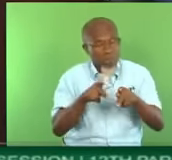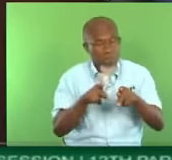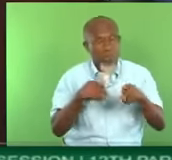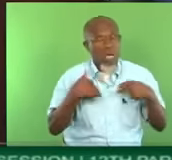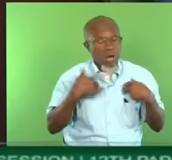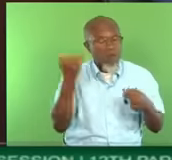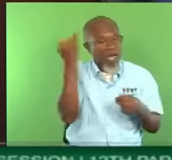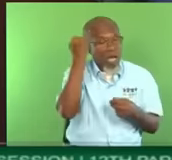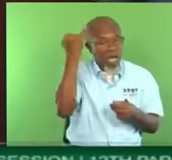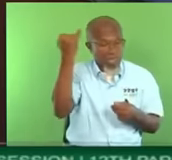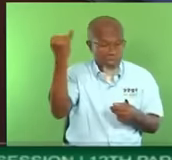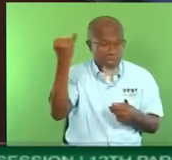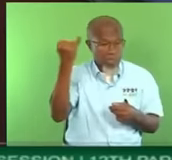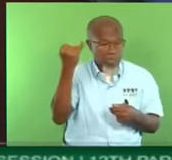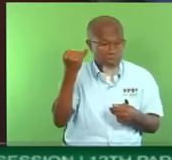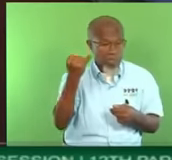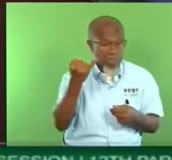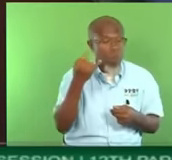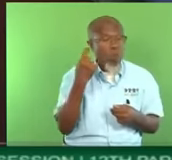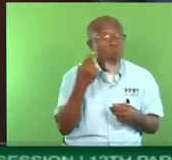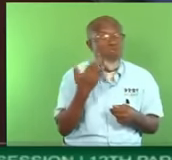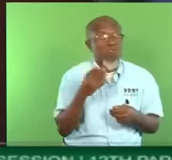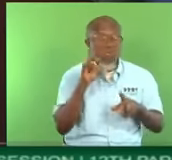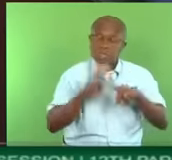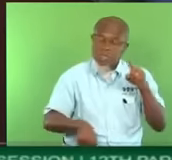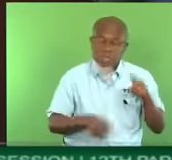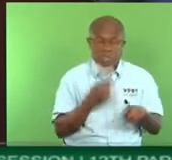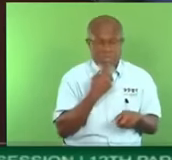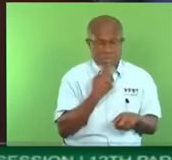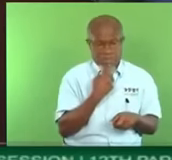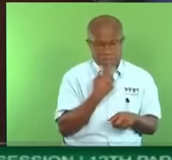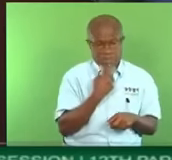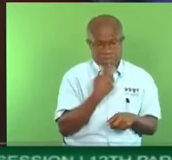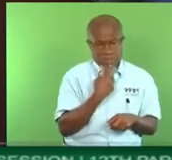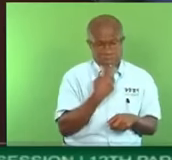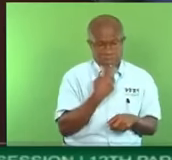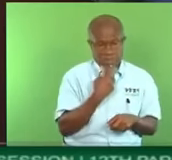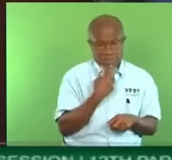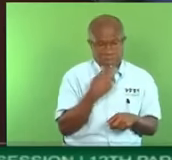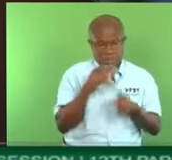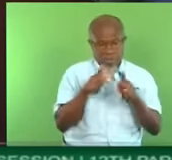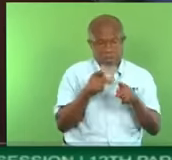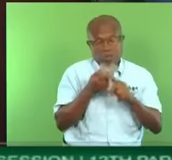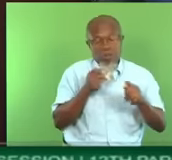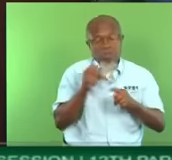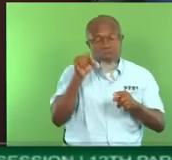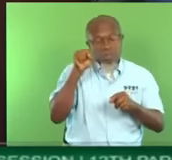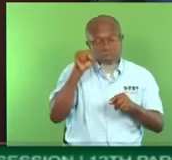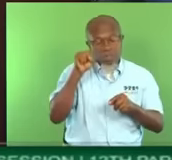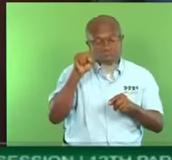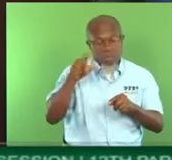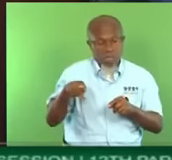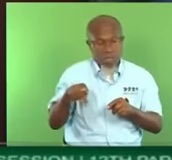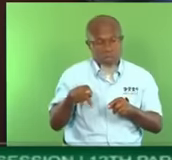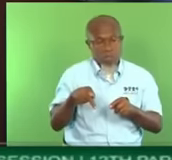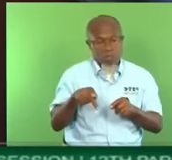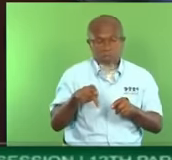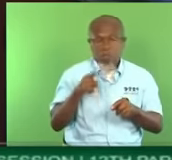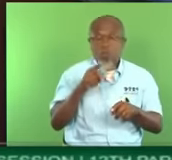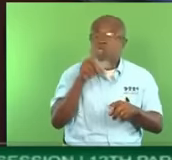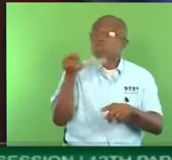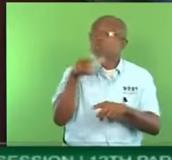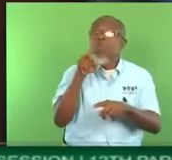ideas. In fact, one thing you cannot say about the UNC and the member for Siparia, you cannot say that we don't have plans and policy.